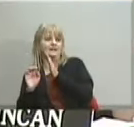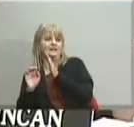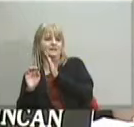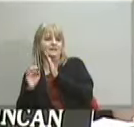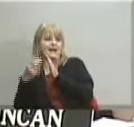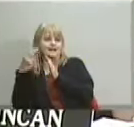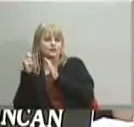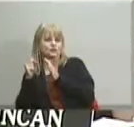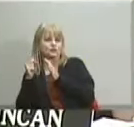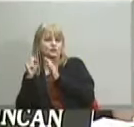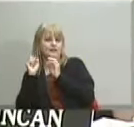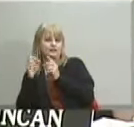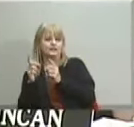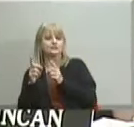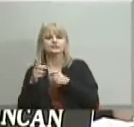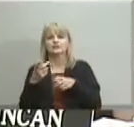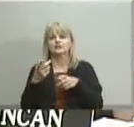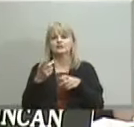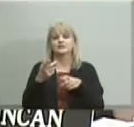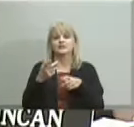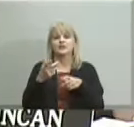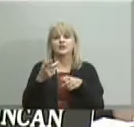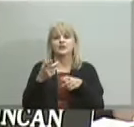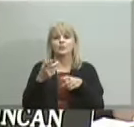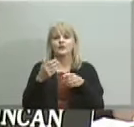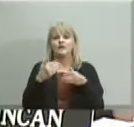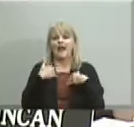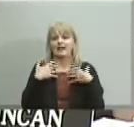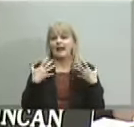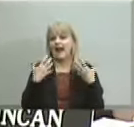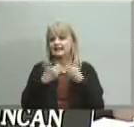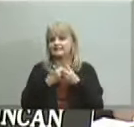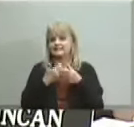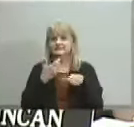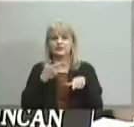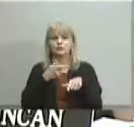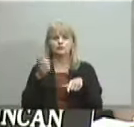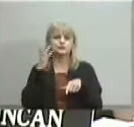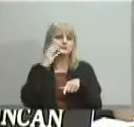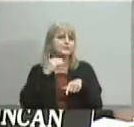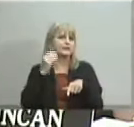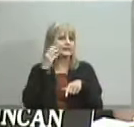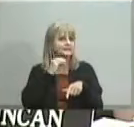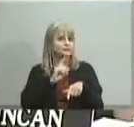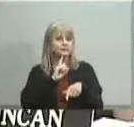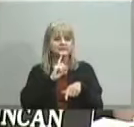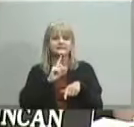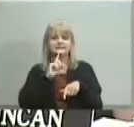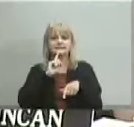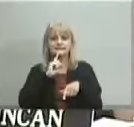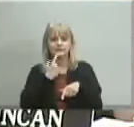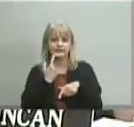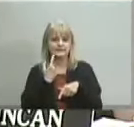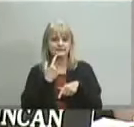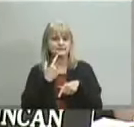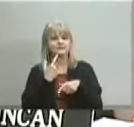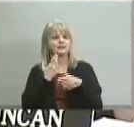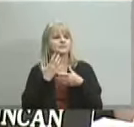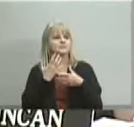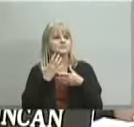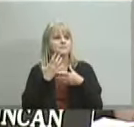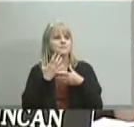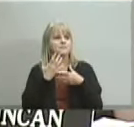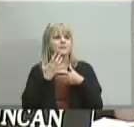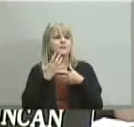support at-risk students who have experienced trauma um so my obviously the spirit of it i